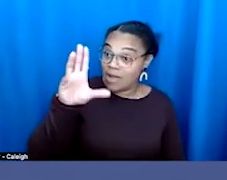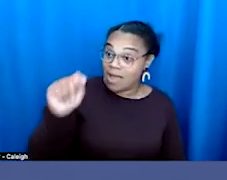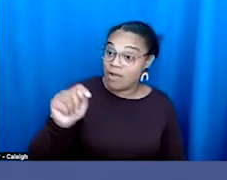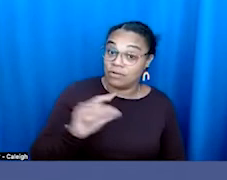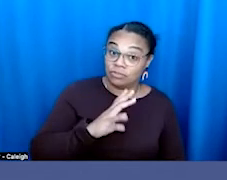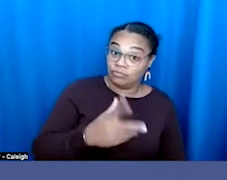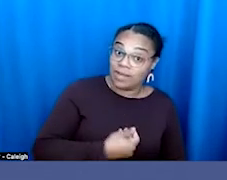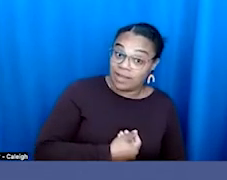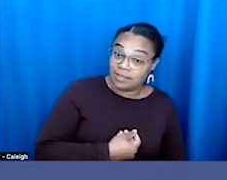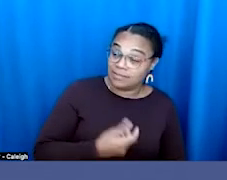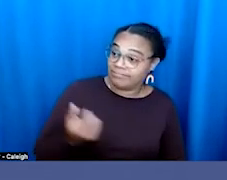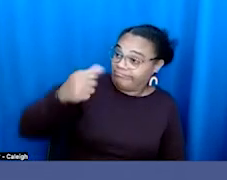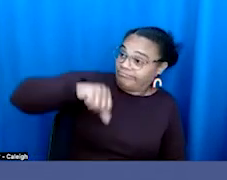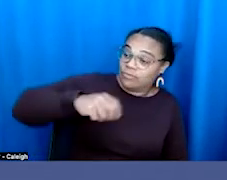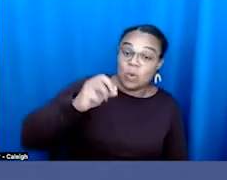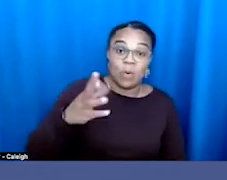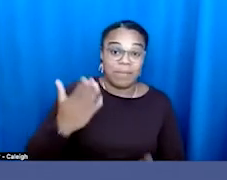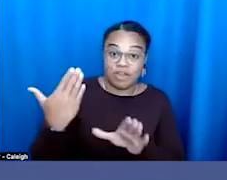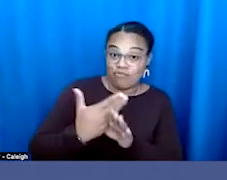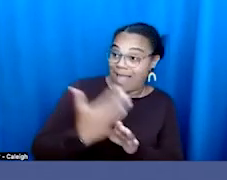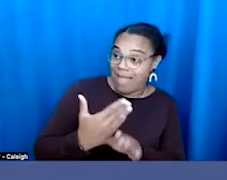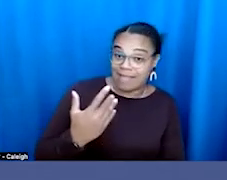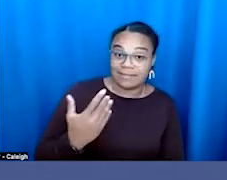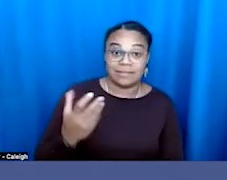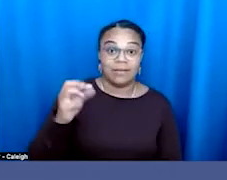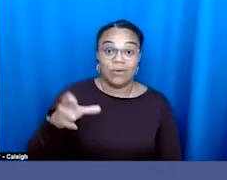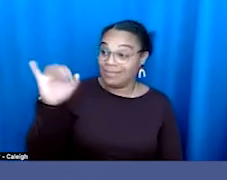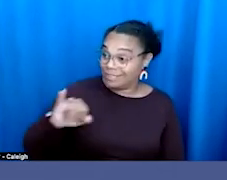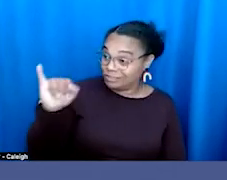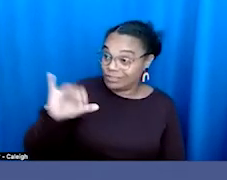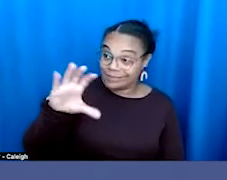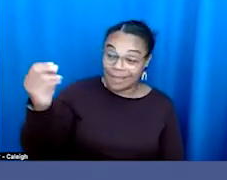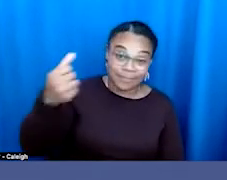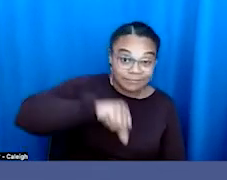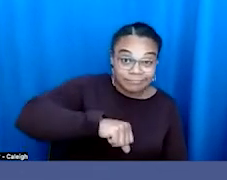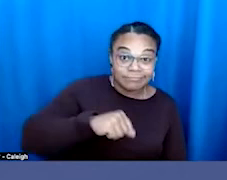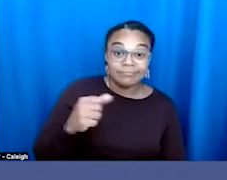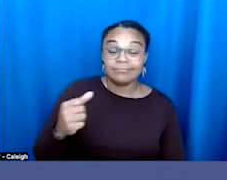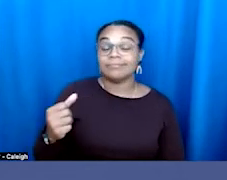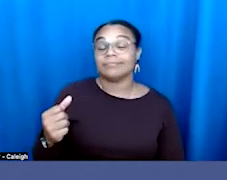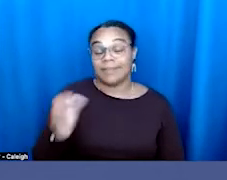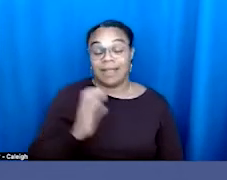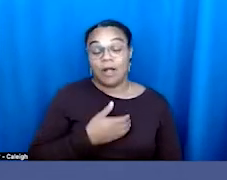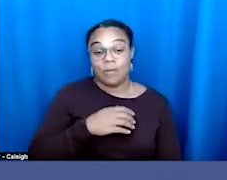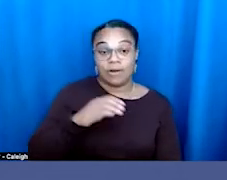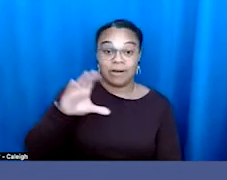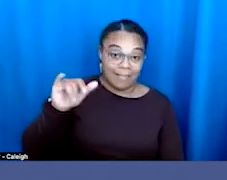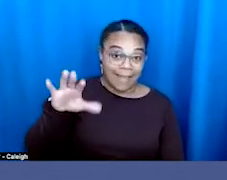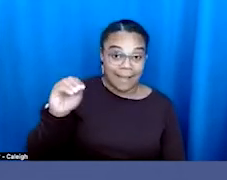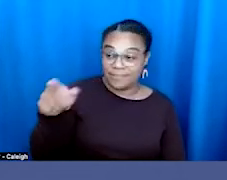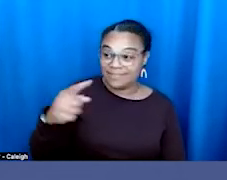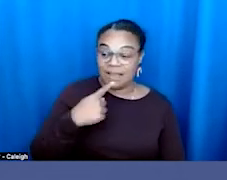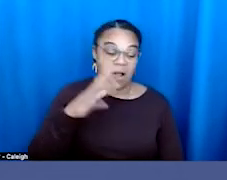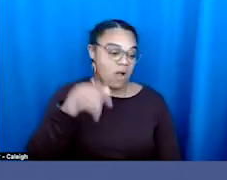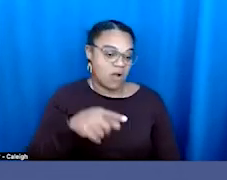trans, we might have been harassed by the doctor, or the insurance company denies our claims because they say,